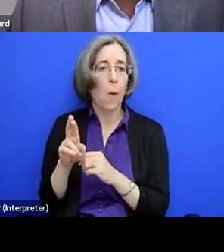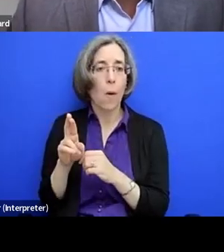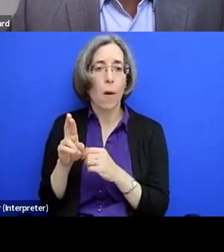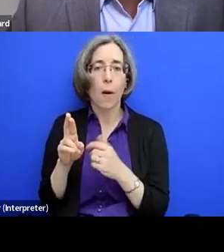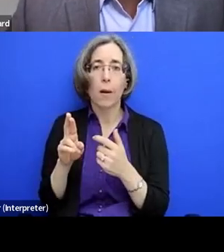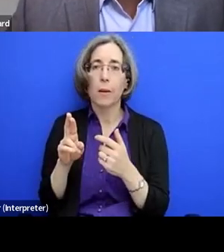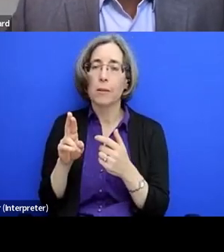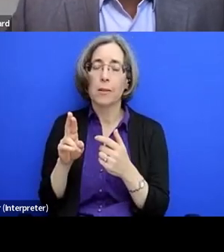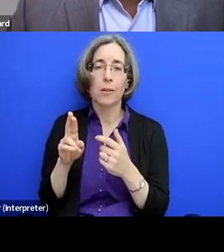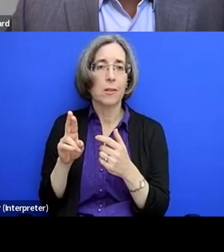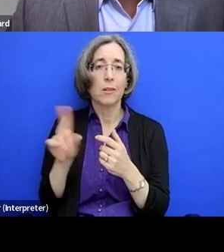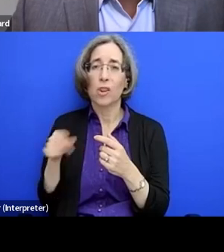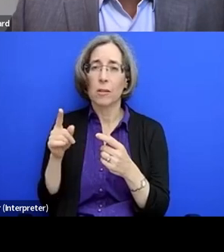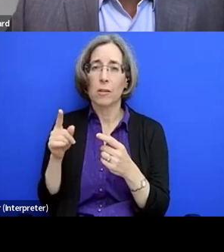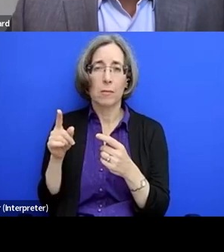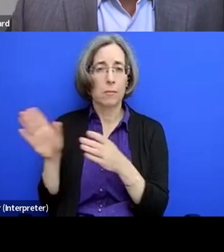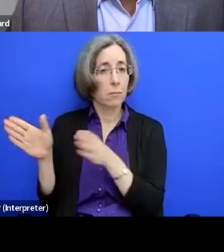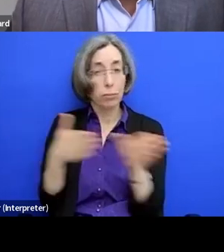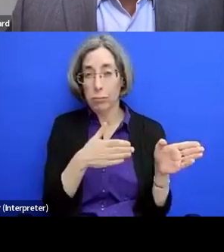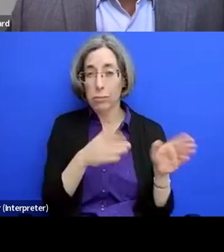level of discourse, um,